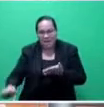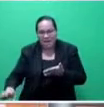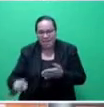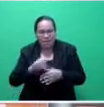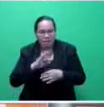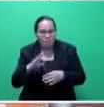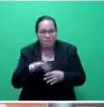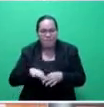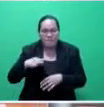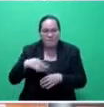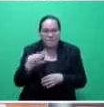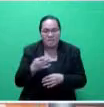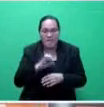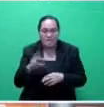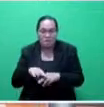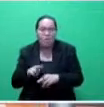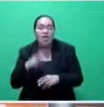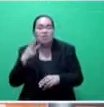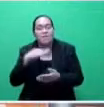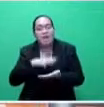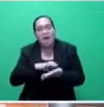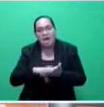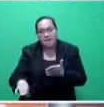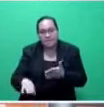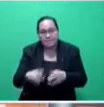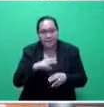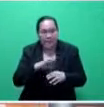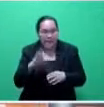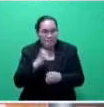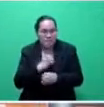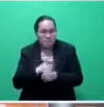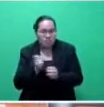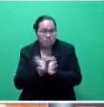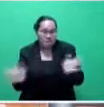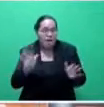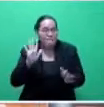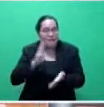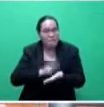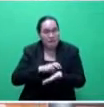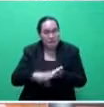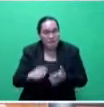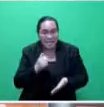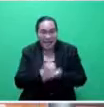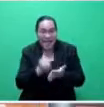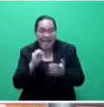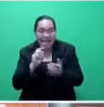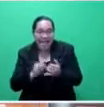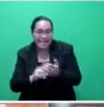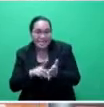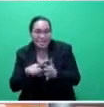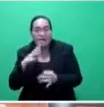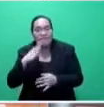Unemployment benefit, lockdown areas, informal sector, $3 million. Unemployment benefit, general, $5 million. Assistance to SMEs, $5 million.